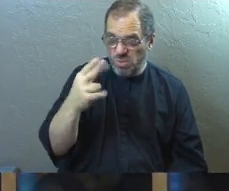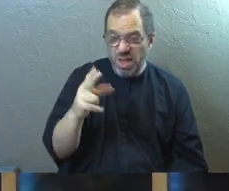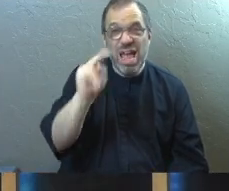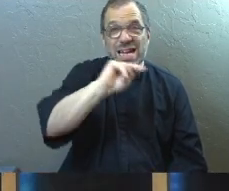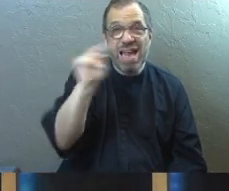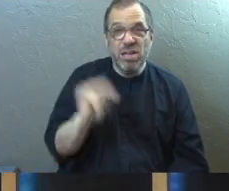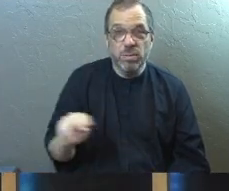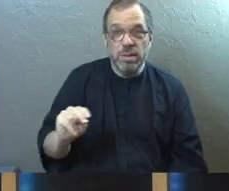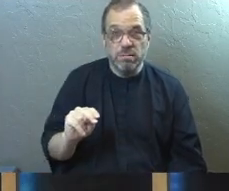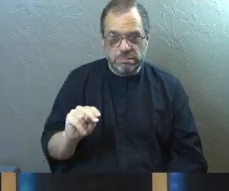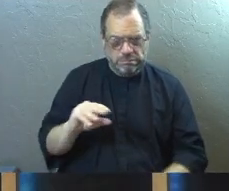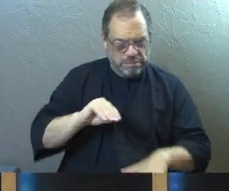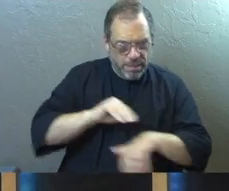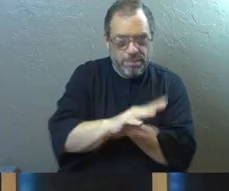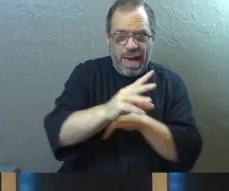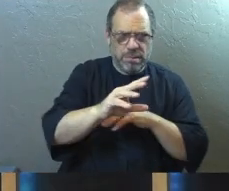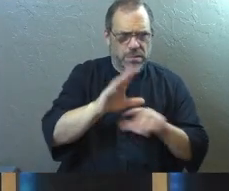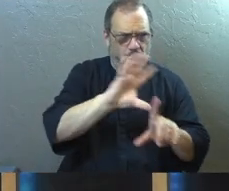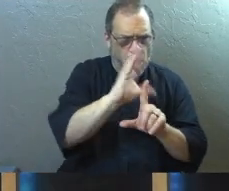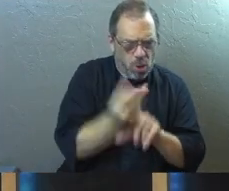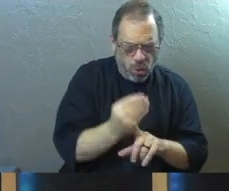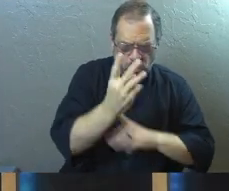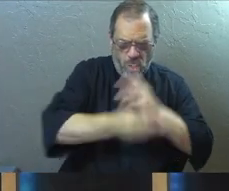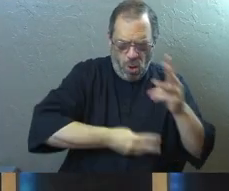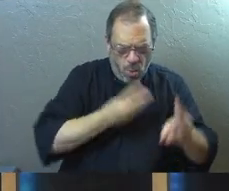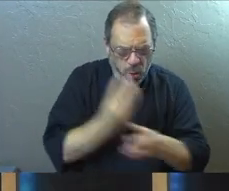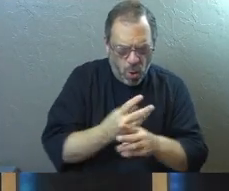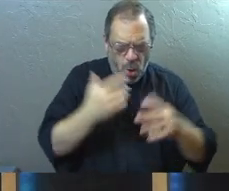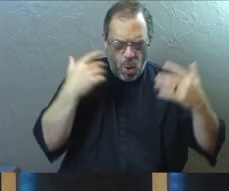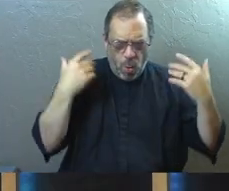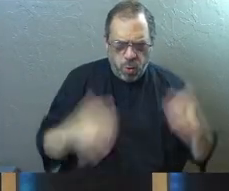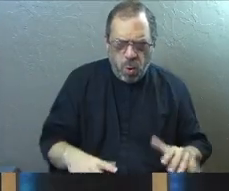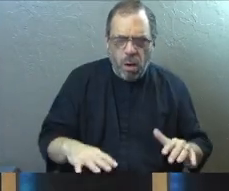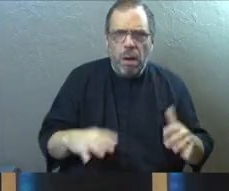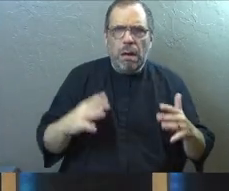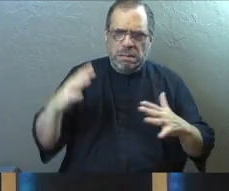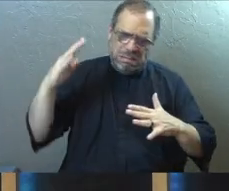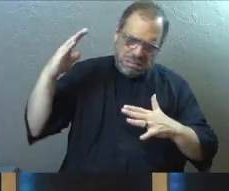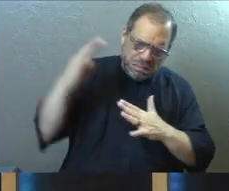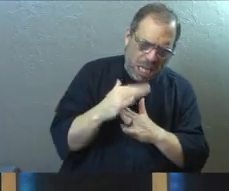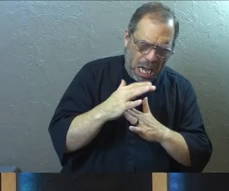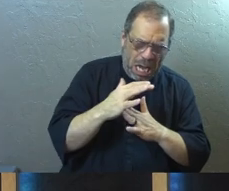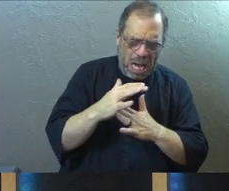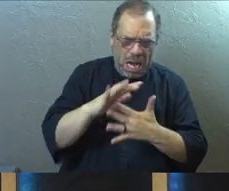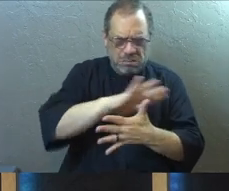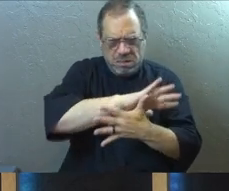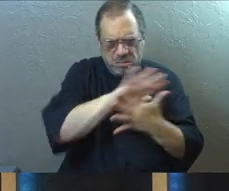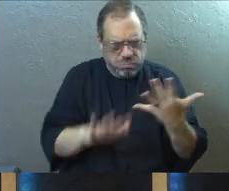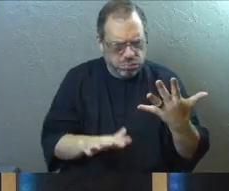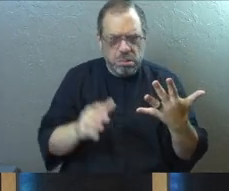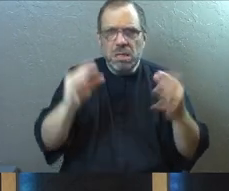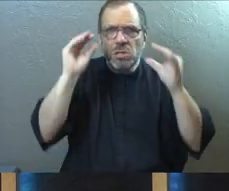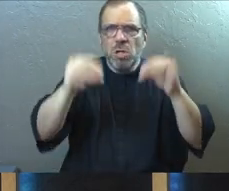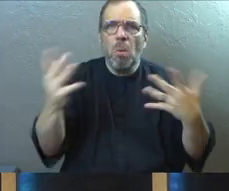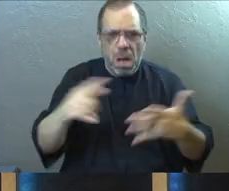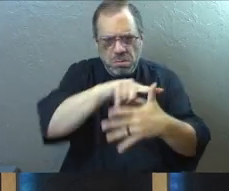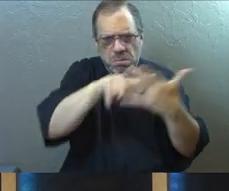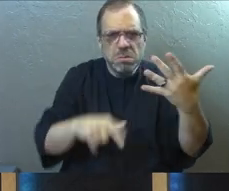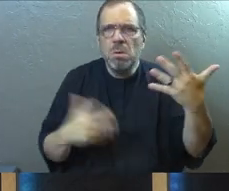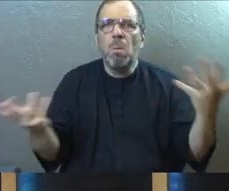impacted our culture, impacted the world across those 2,000 years, what are the top most iconic things that he ever taught?